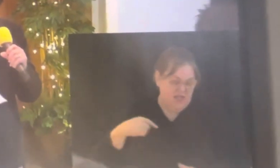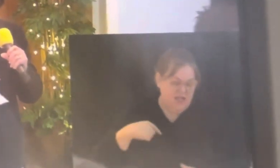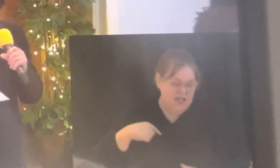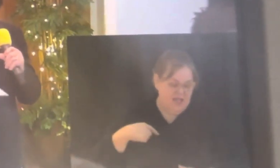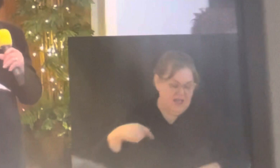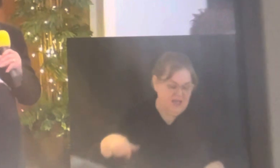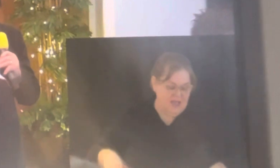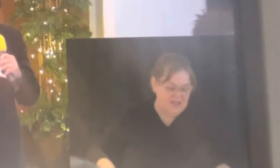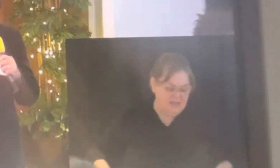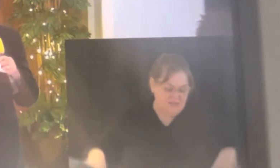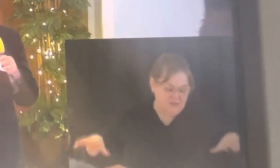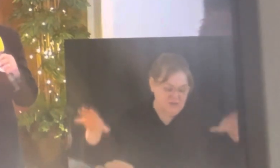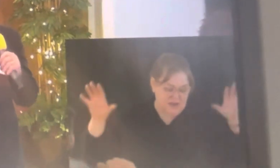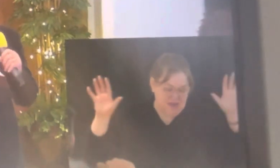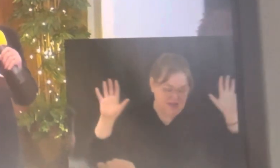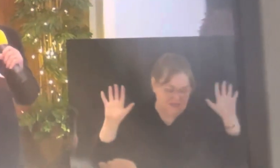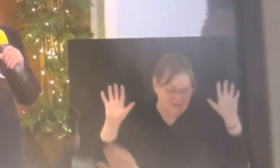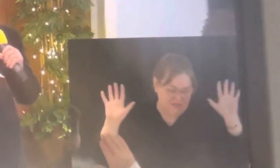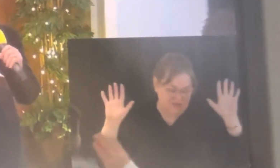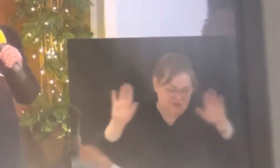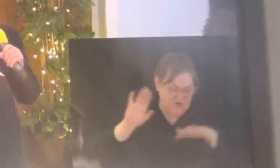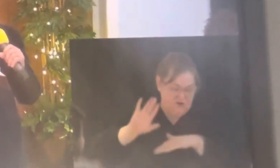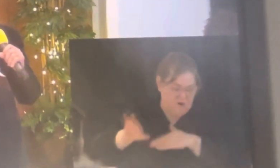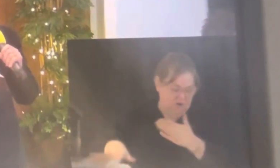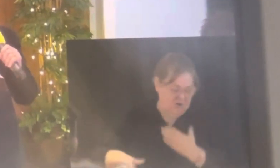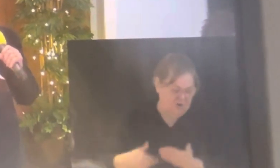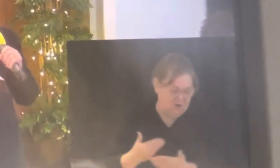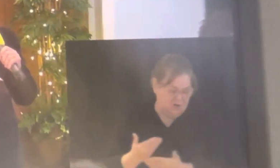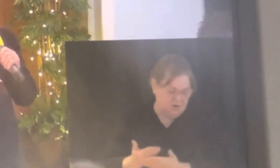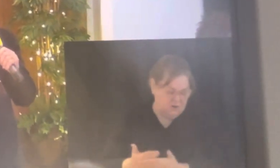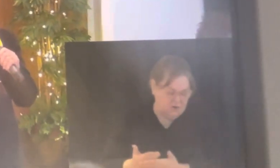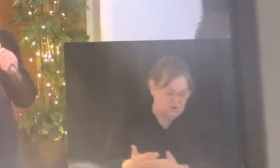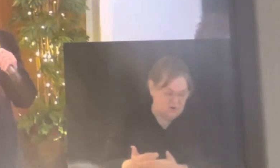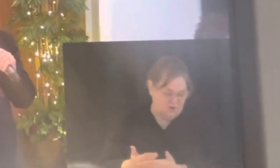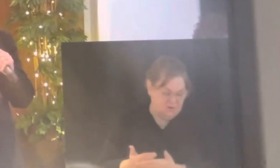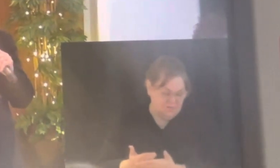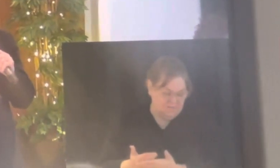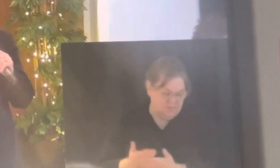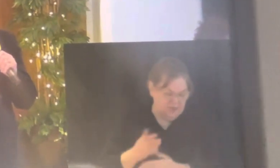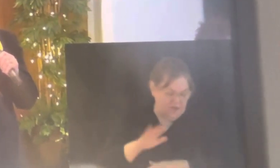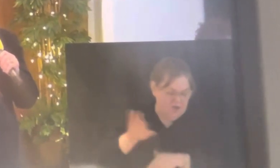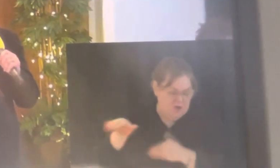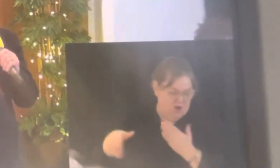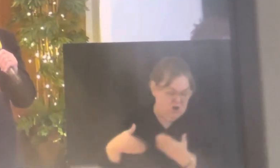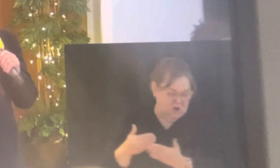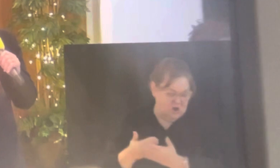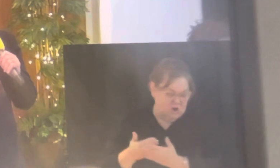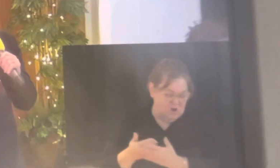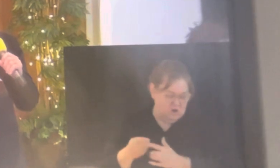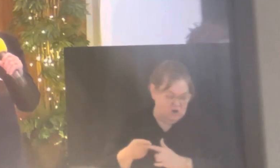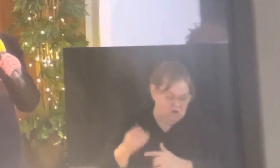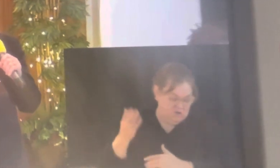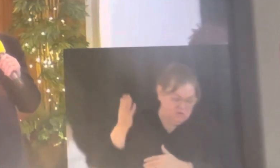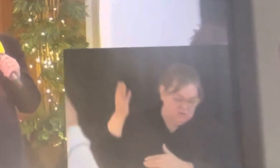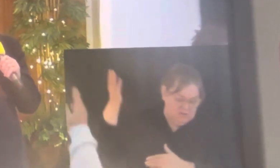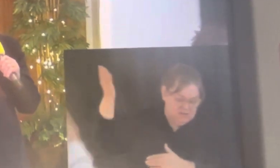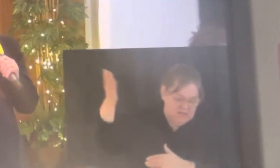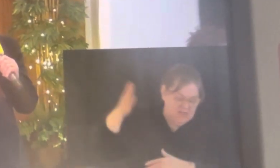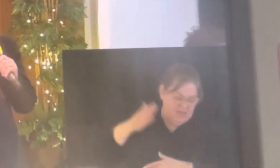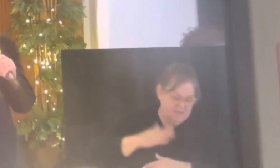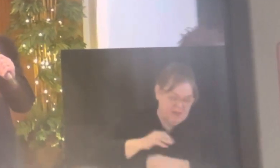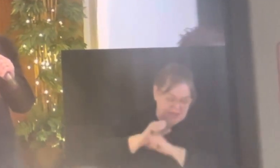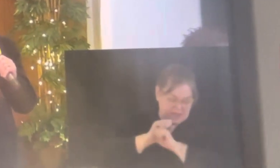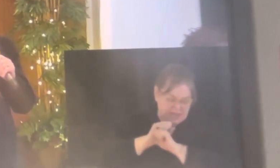I surrender all. All to